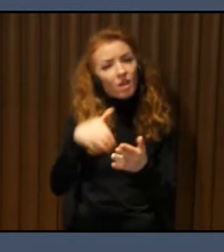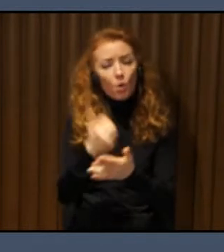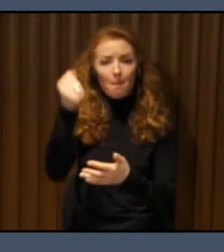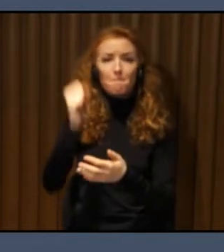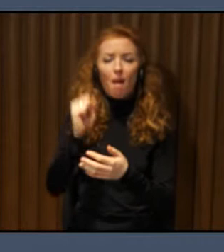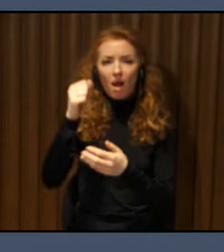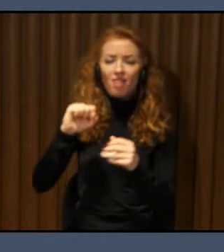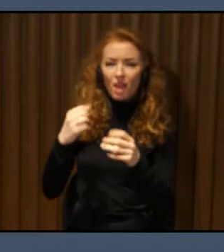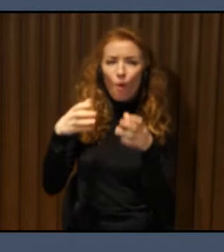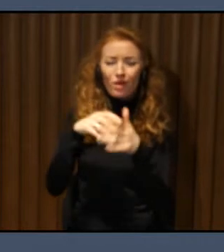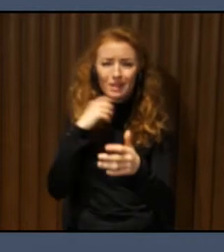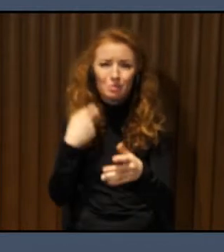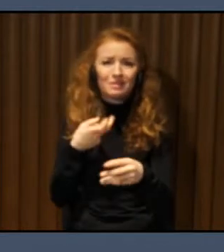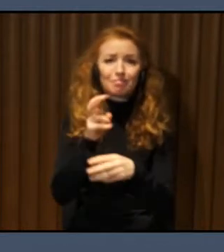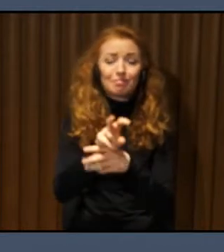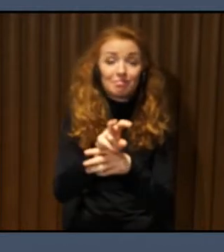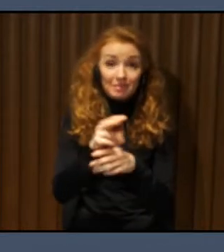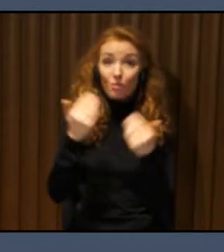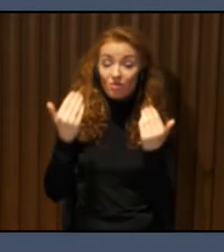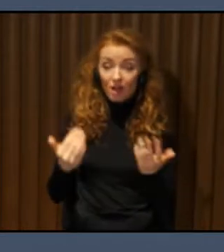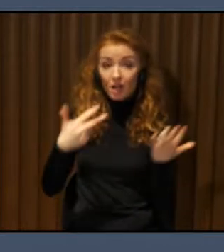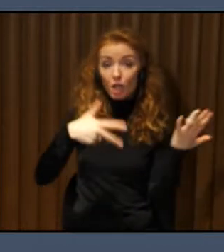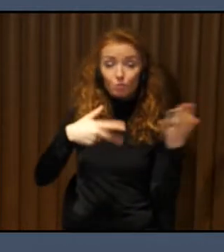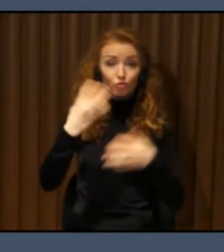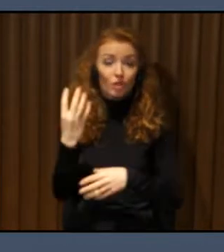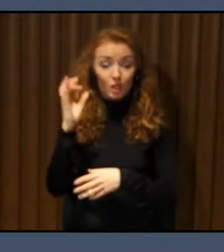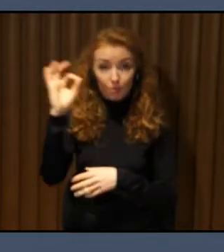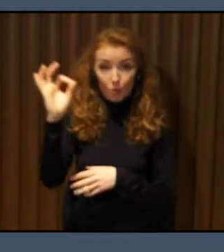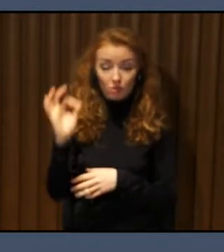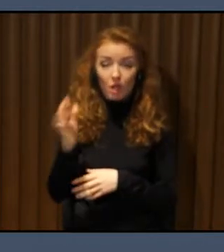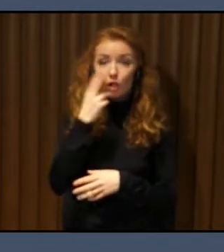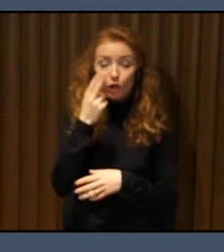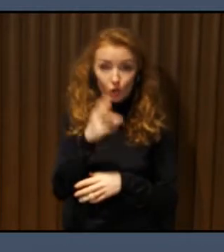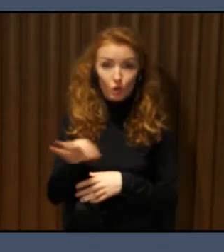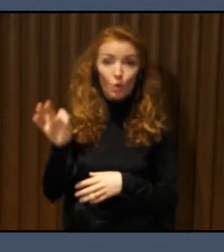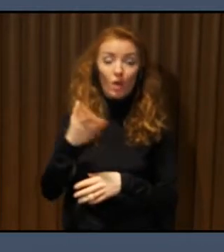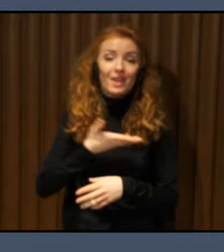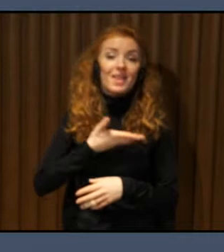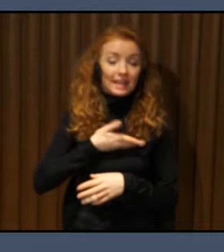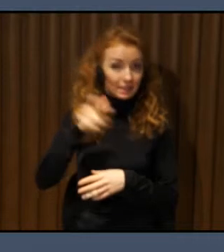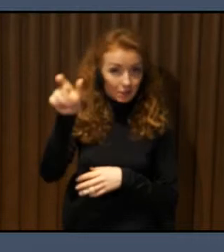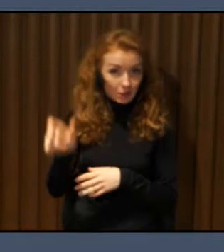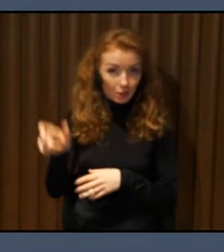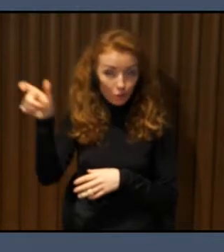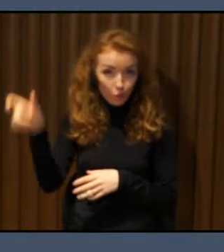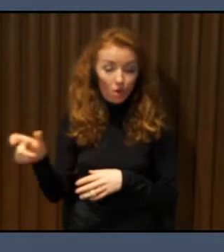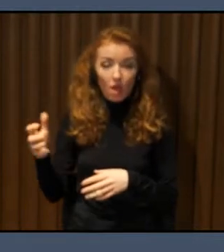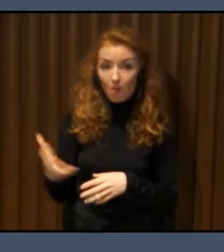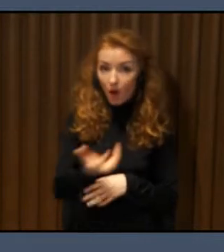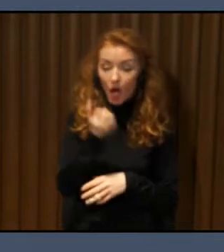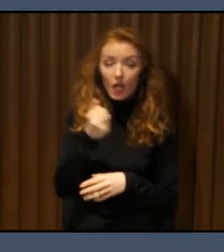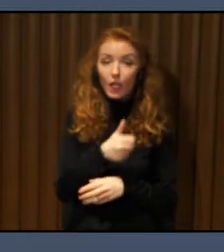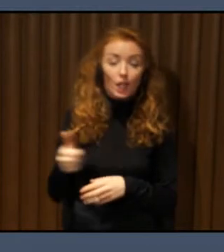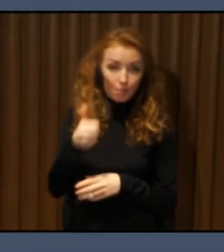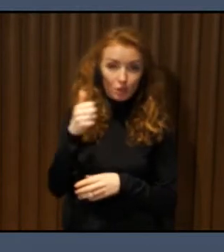about 84, 85% of the population of Western countries use a smartphone. So it's a